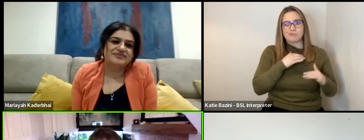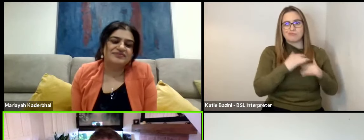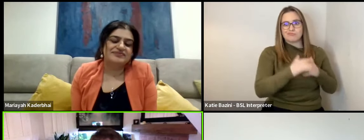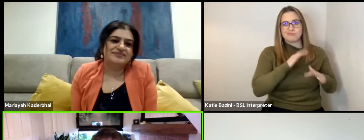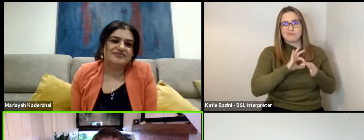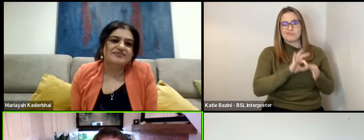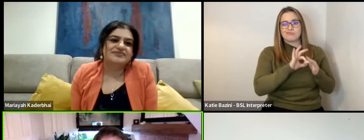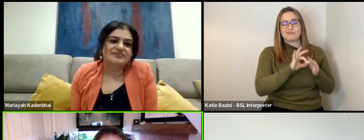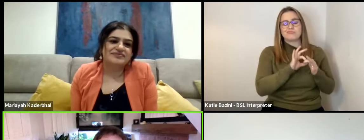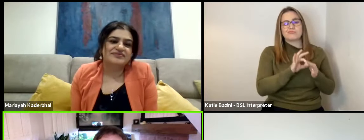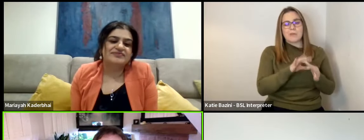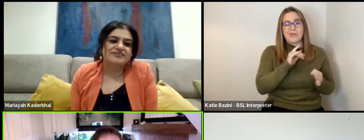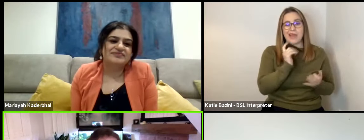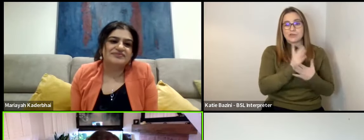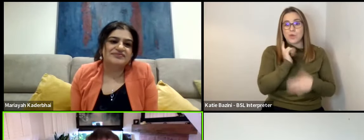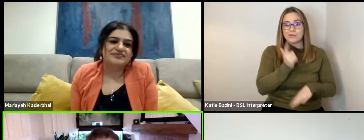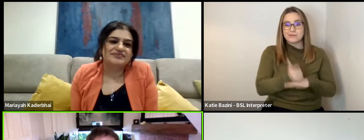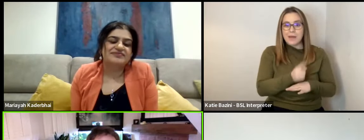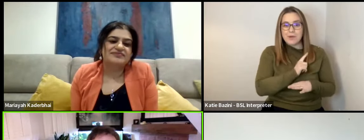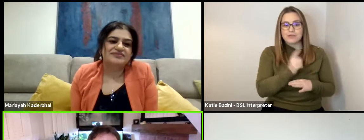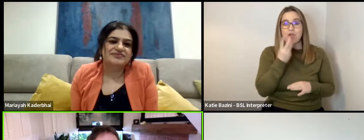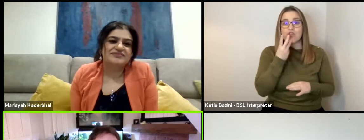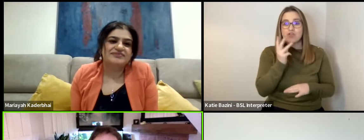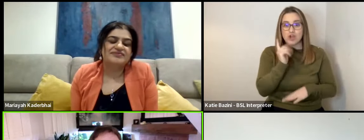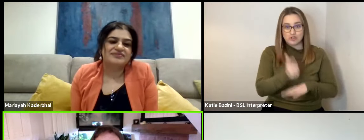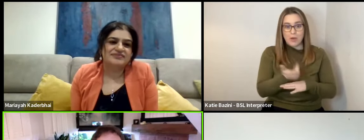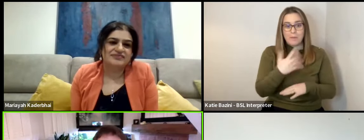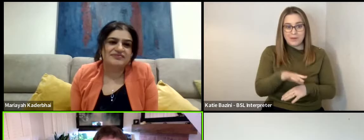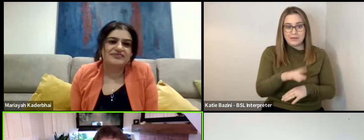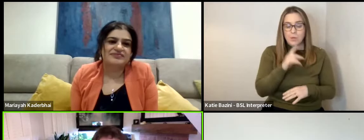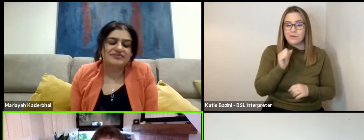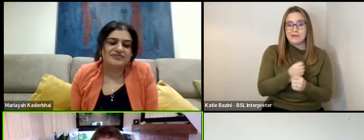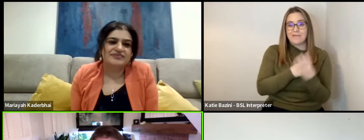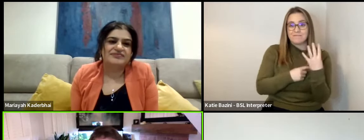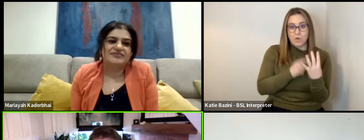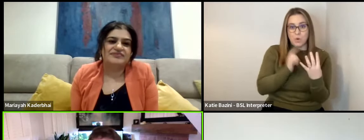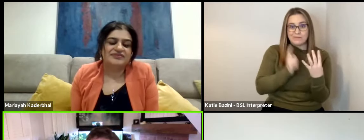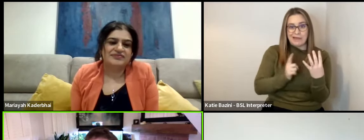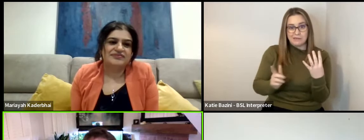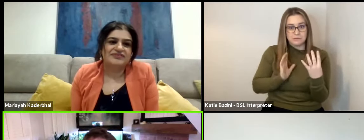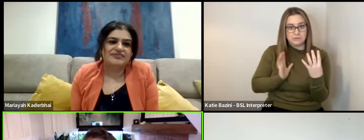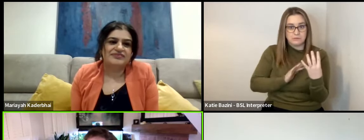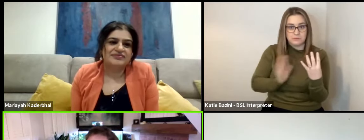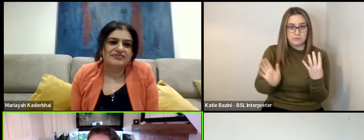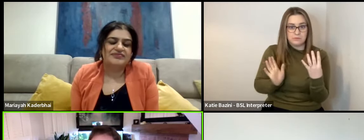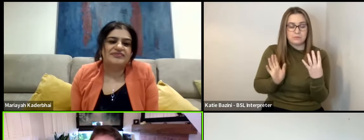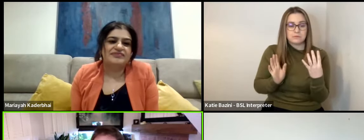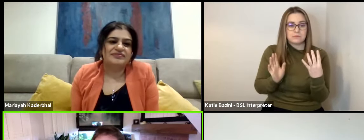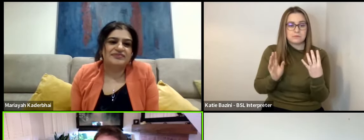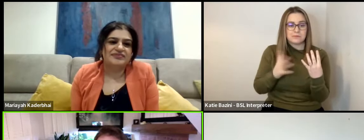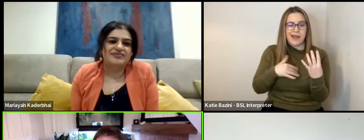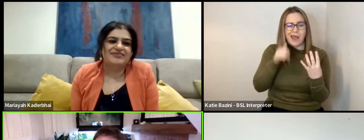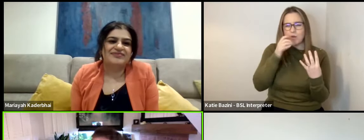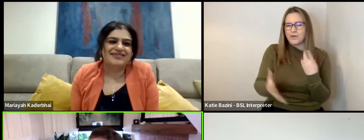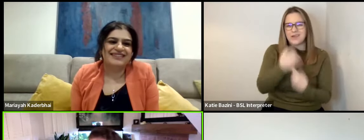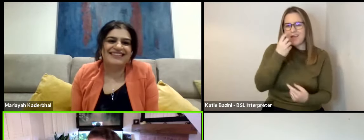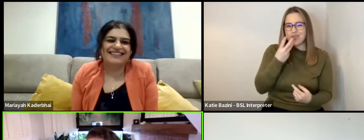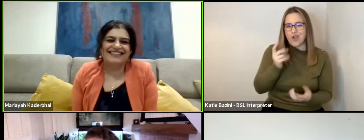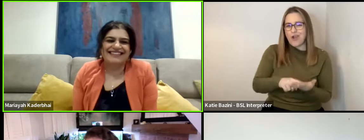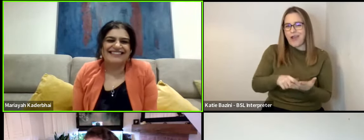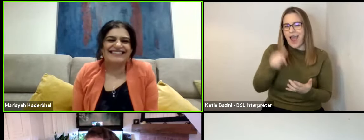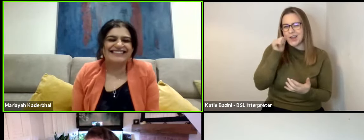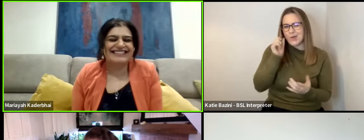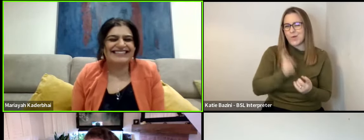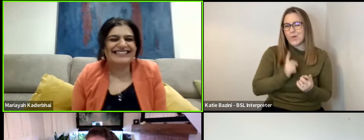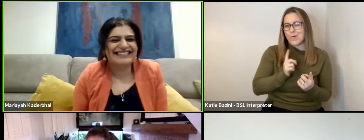And it's the actual take because the take was the third shot. We only did four takes. Wow. I knew we'd get it on the third take. said it.